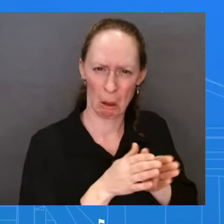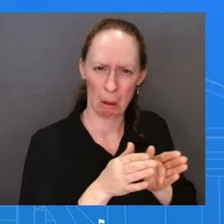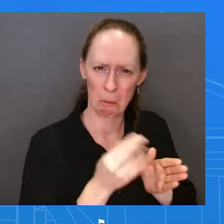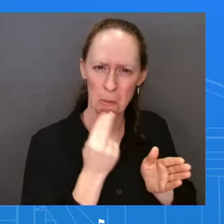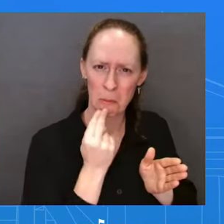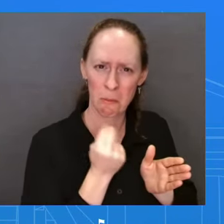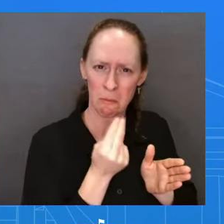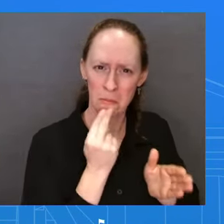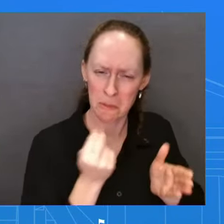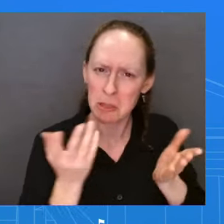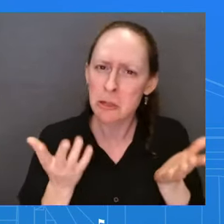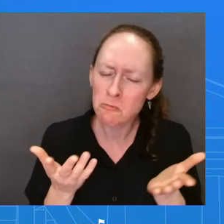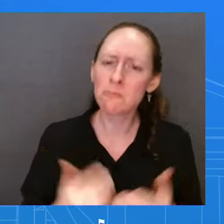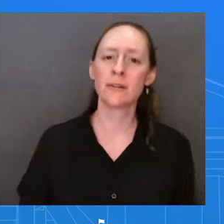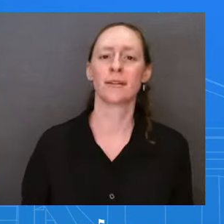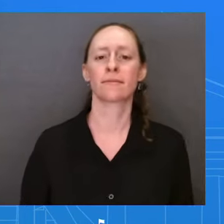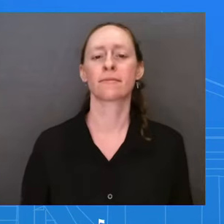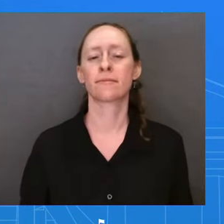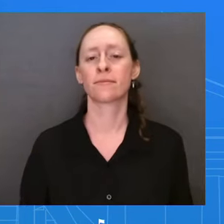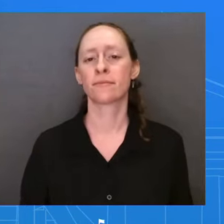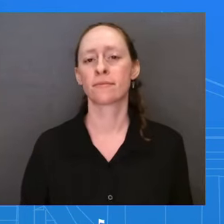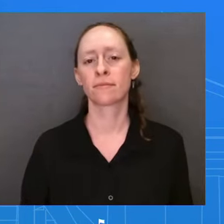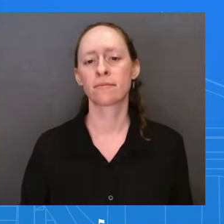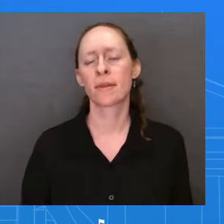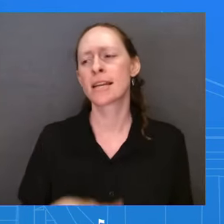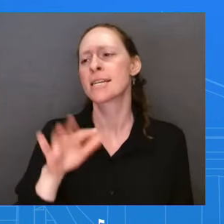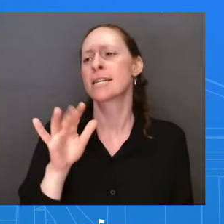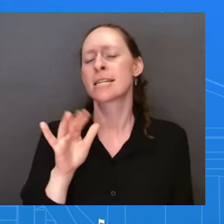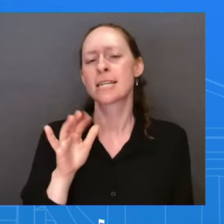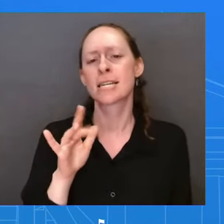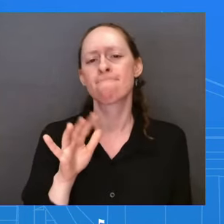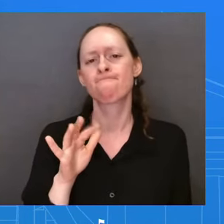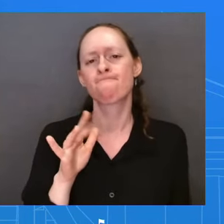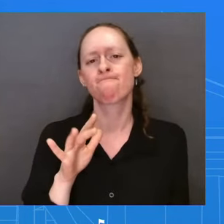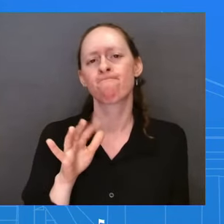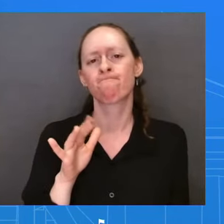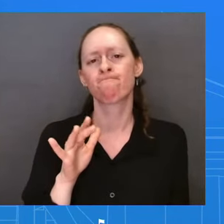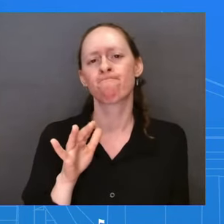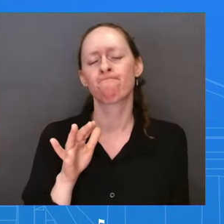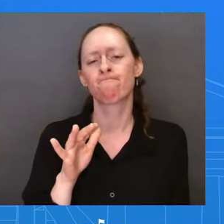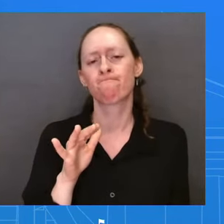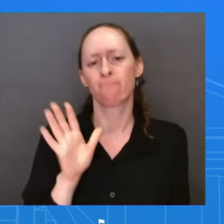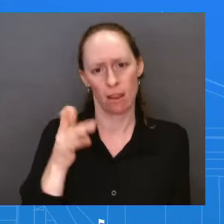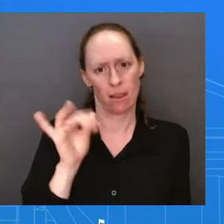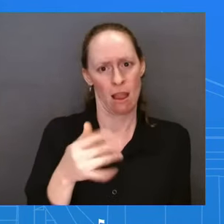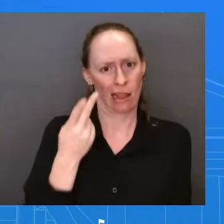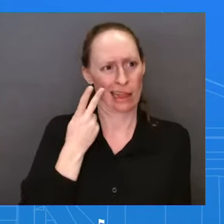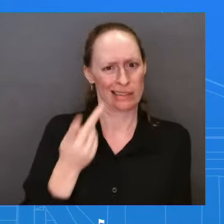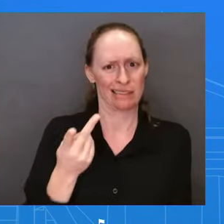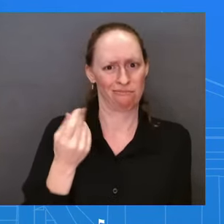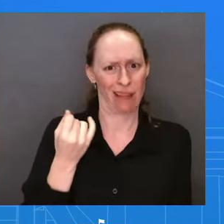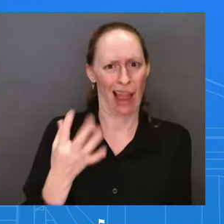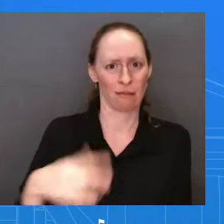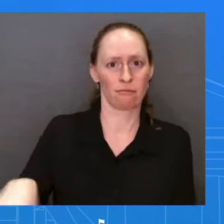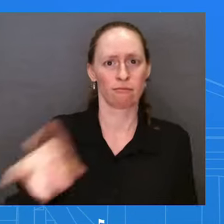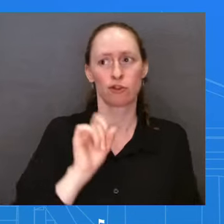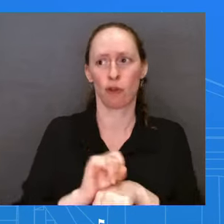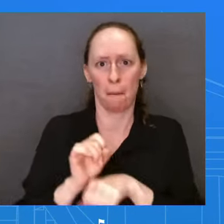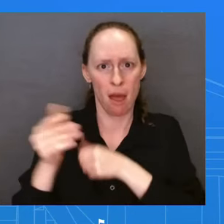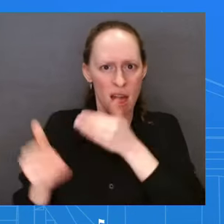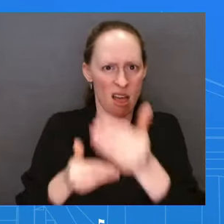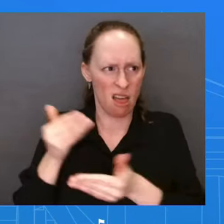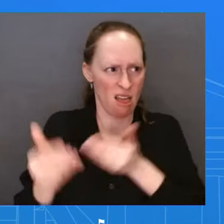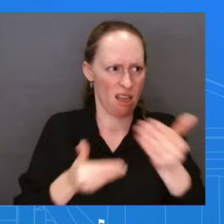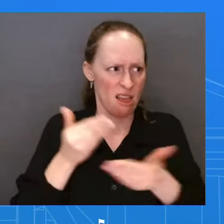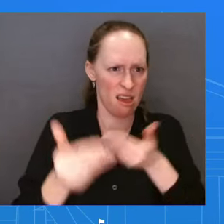improve due to the very large increase we've seen in participation of working